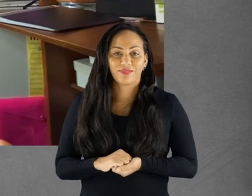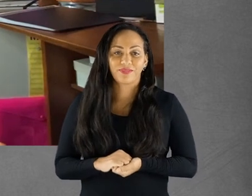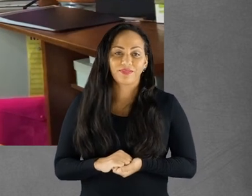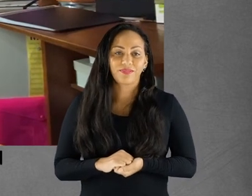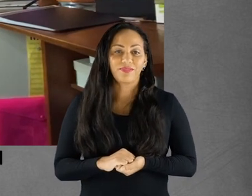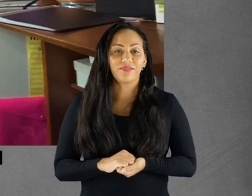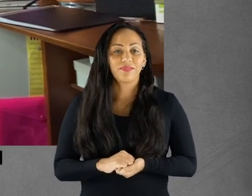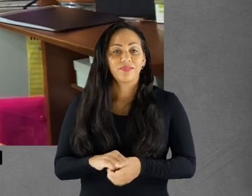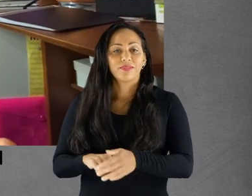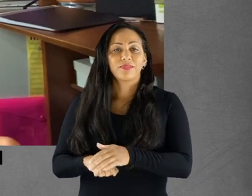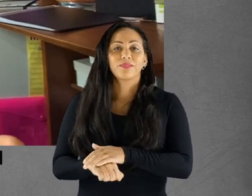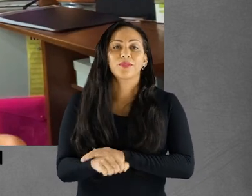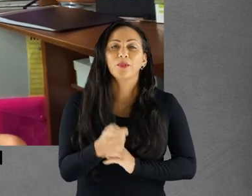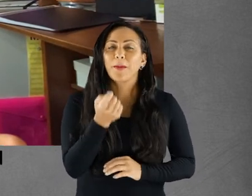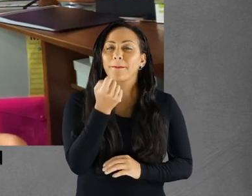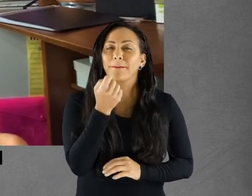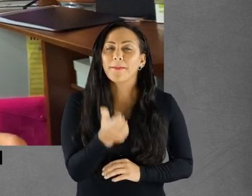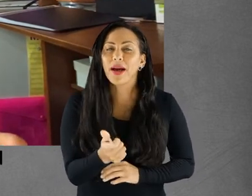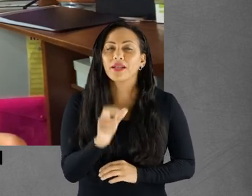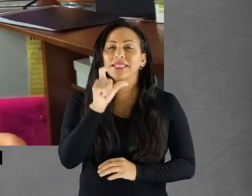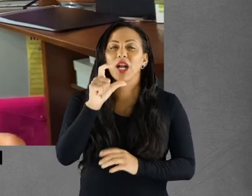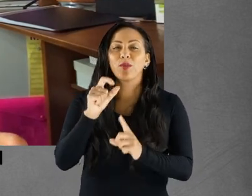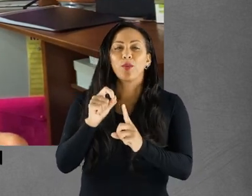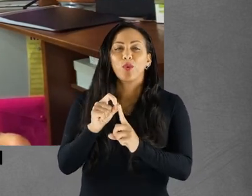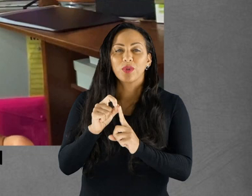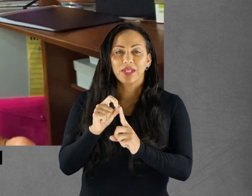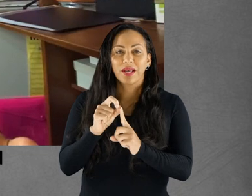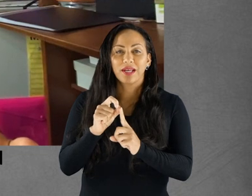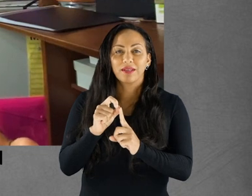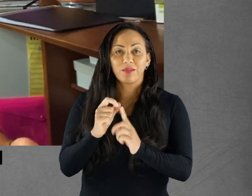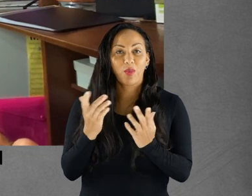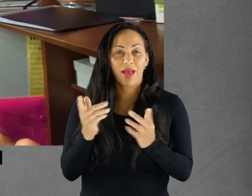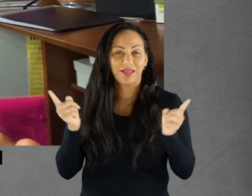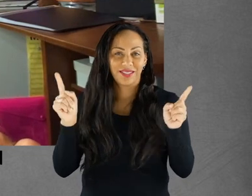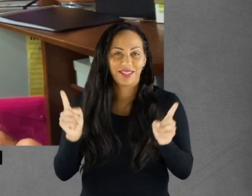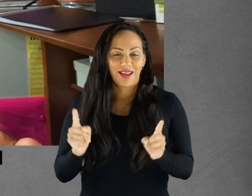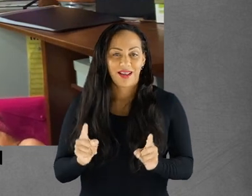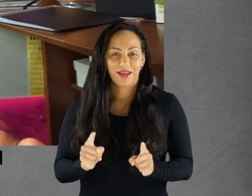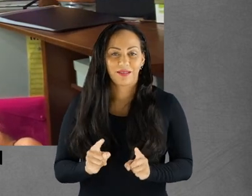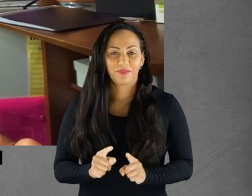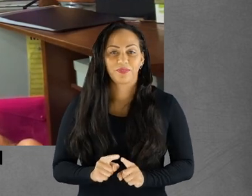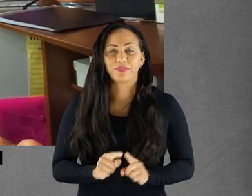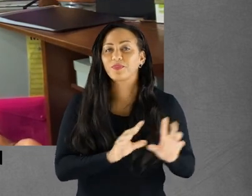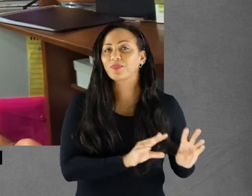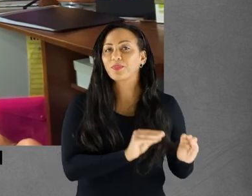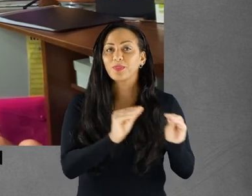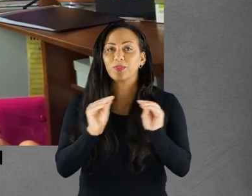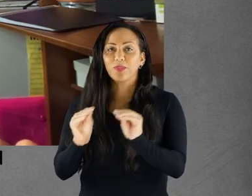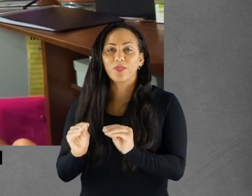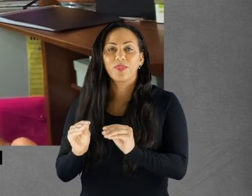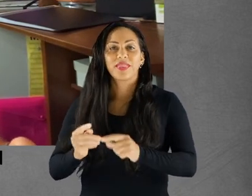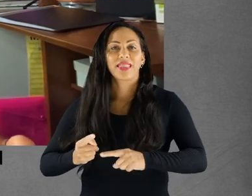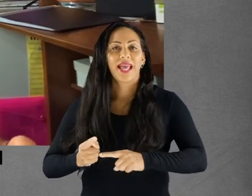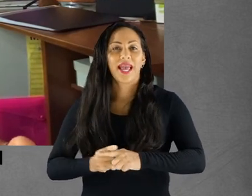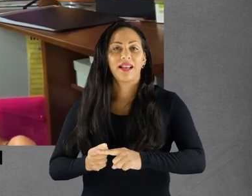I was born with mild cerebral palsy in India and moved to England